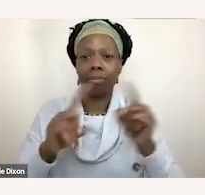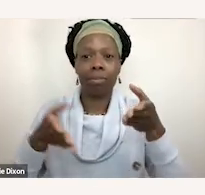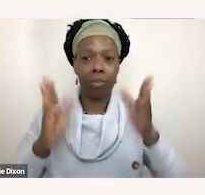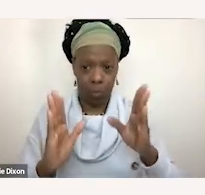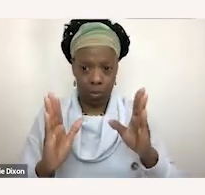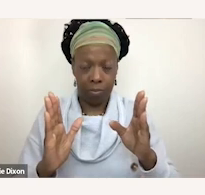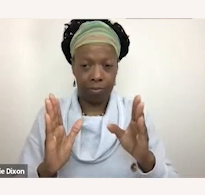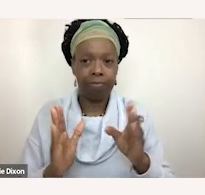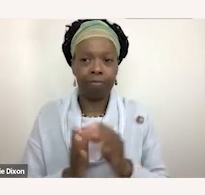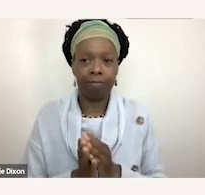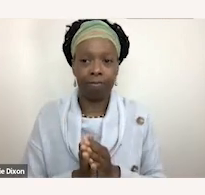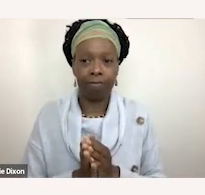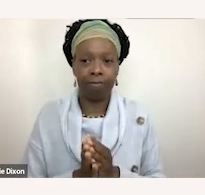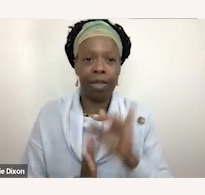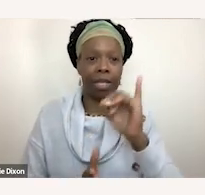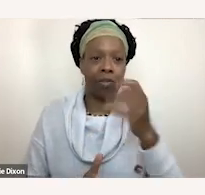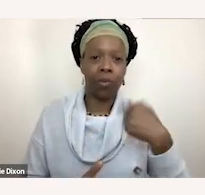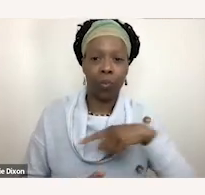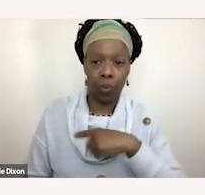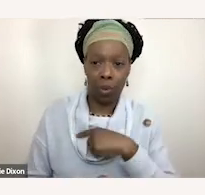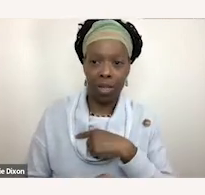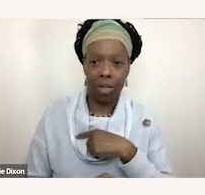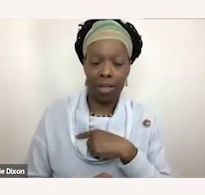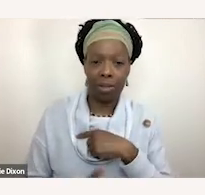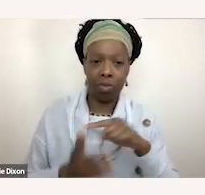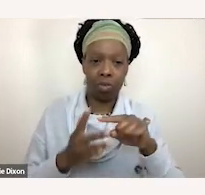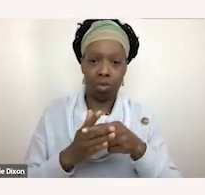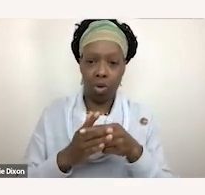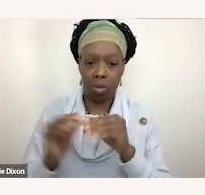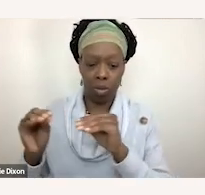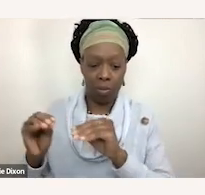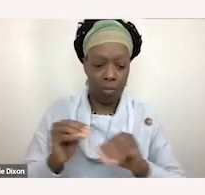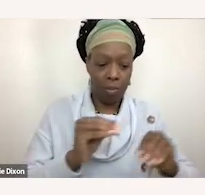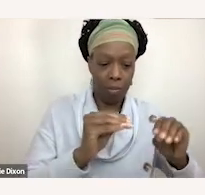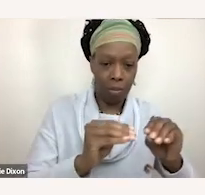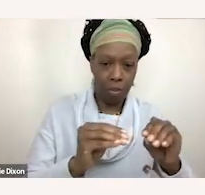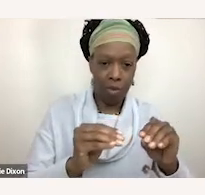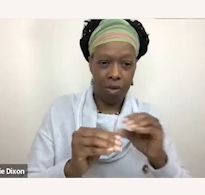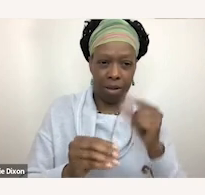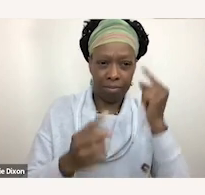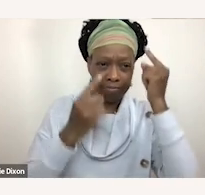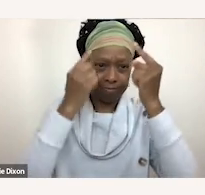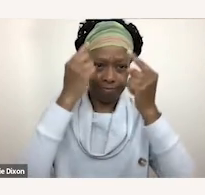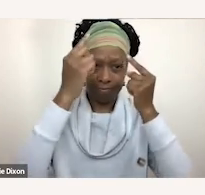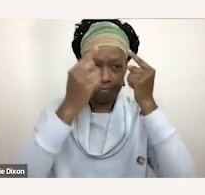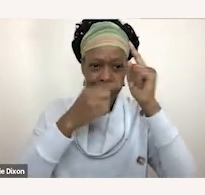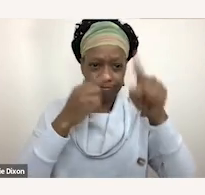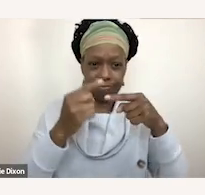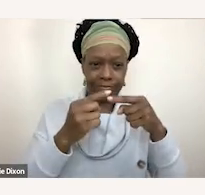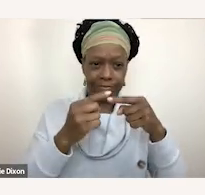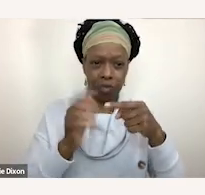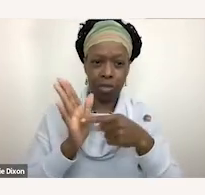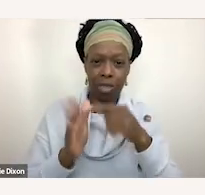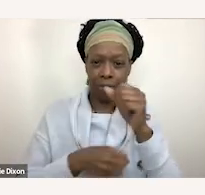obviously if we sort of then move through thinking about the the 1940s and the